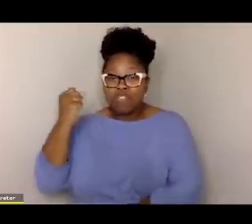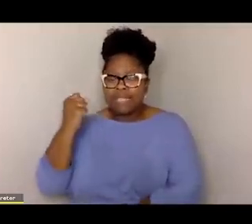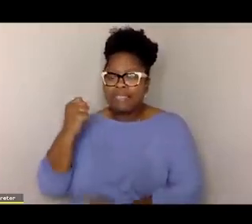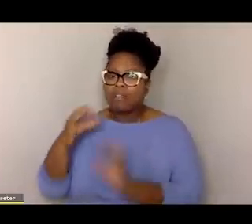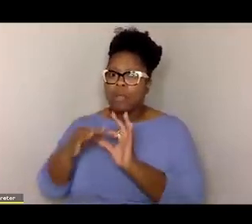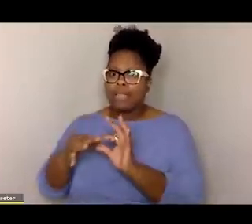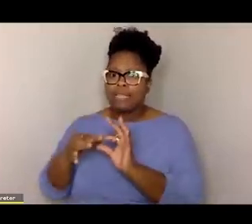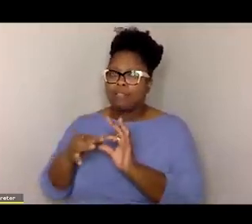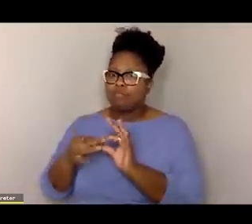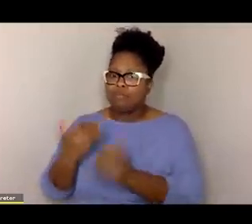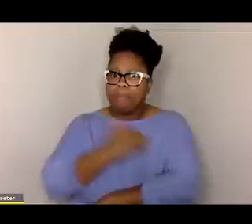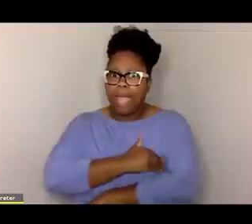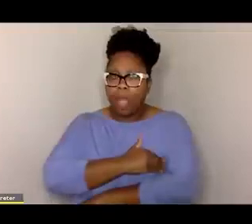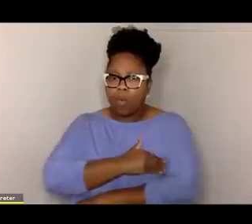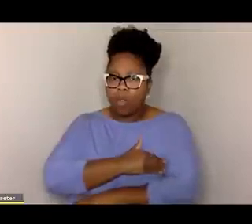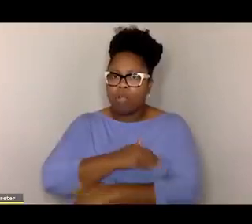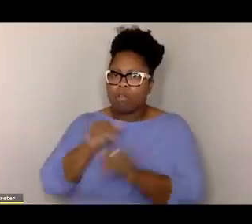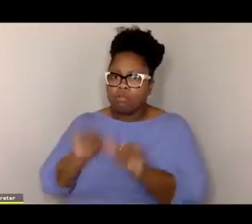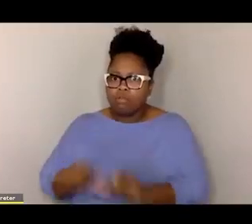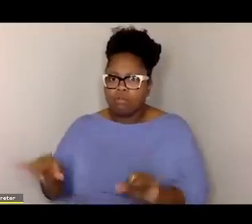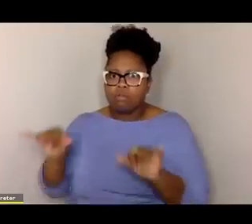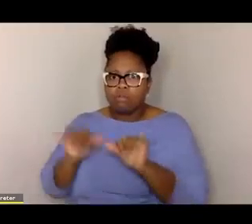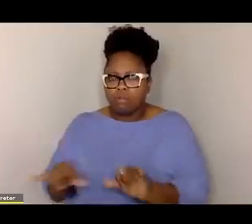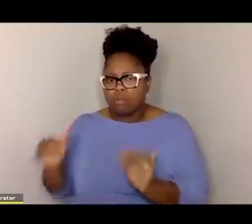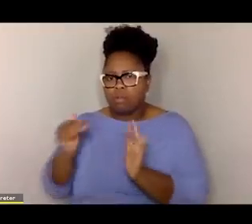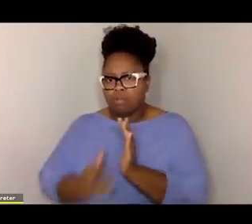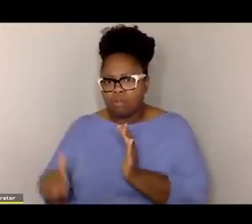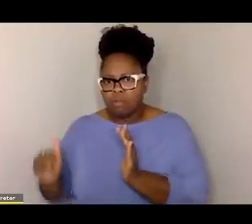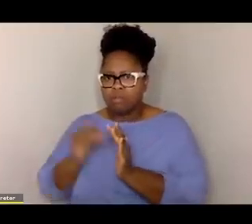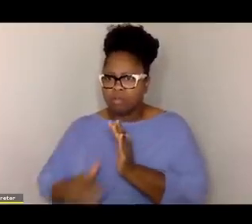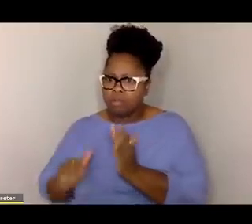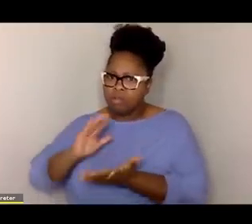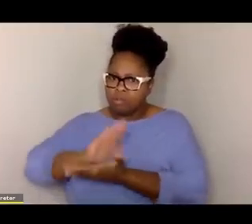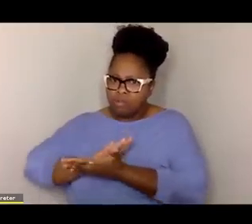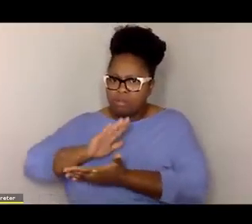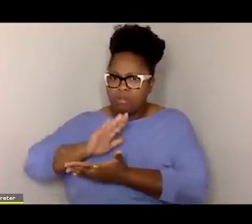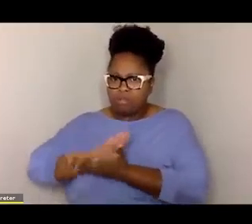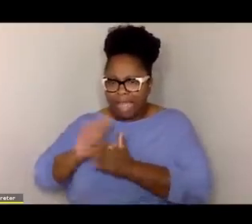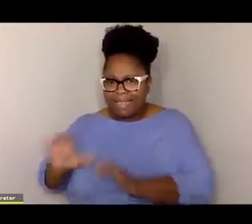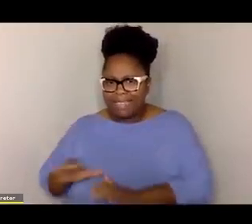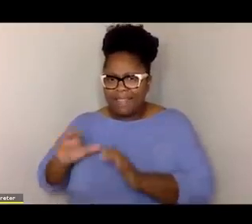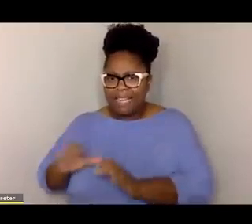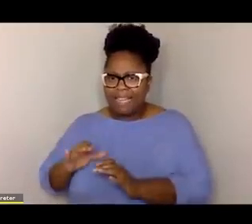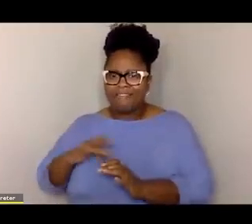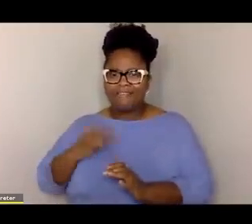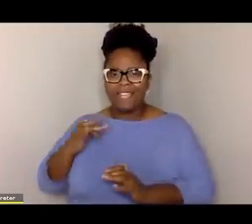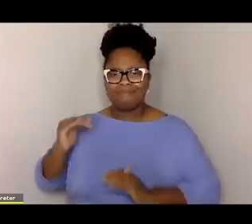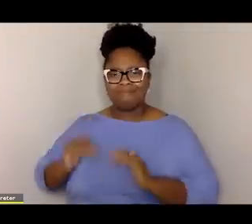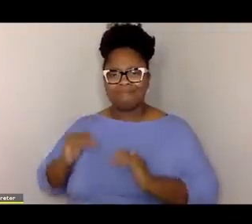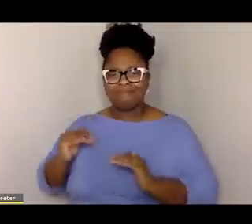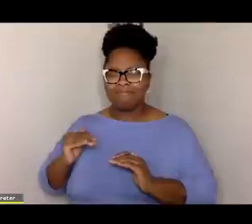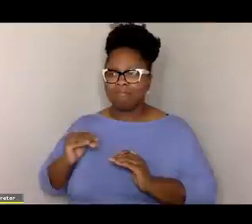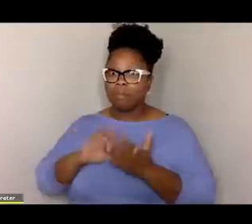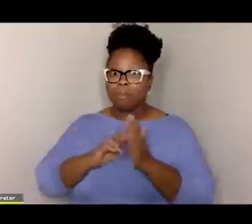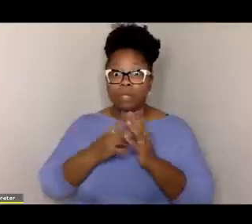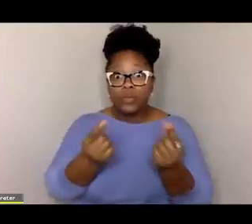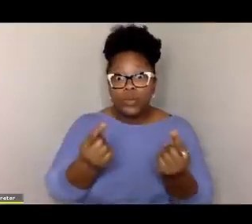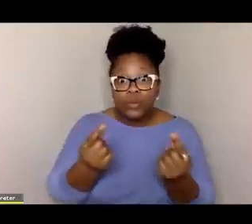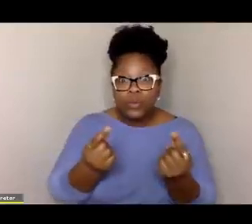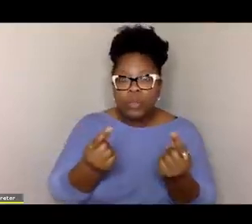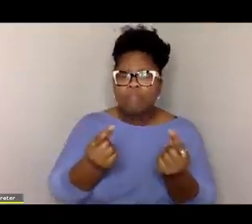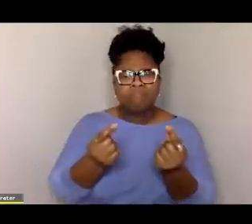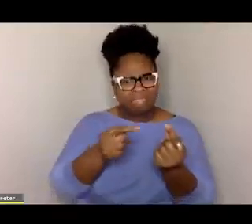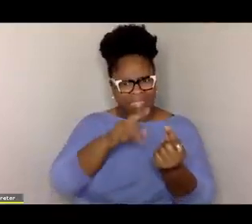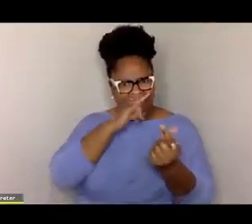the power of pattern, repetitive, rhythmic activity and being regulated. And so things like let's let kids